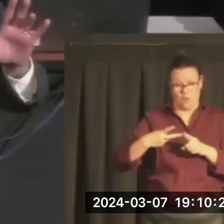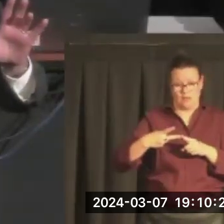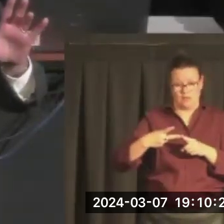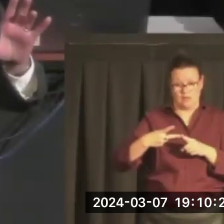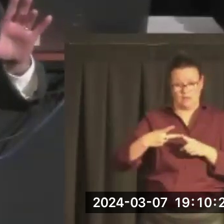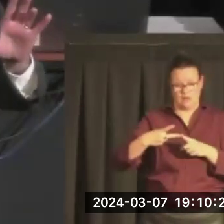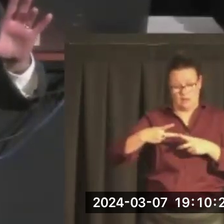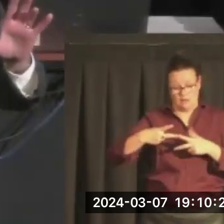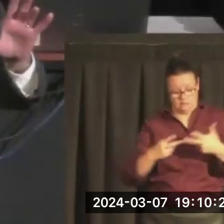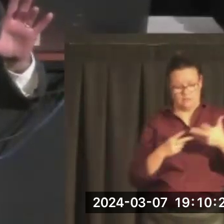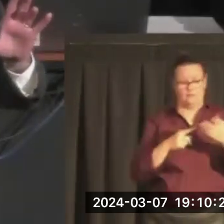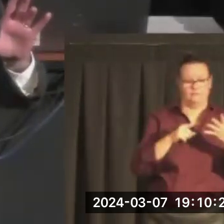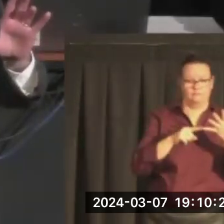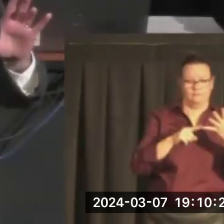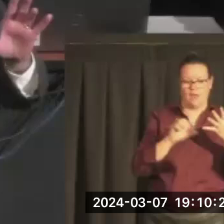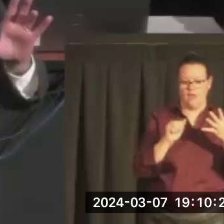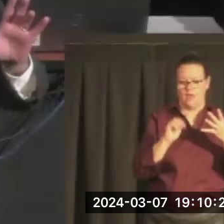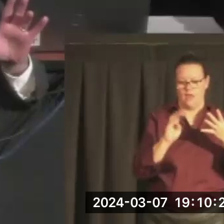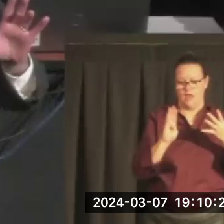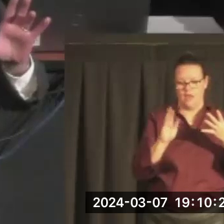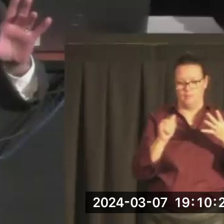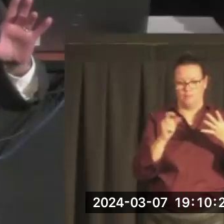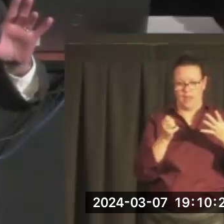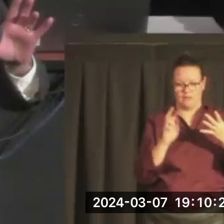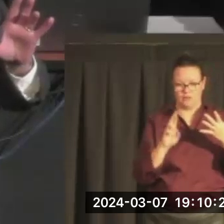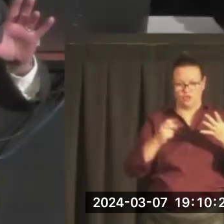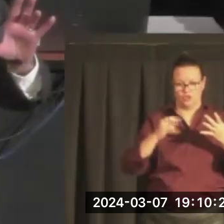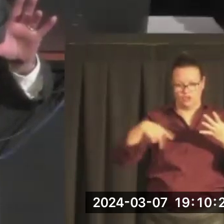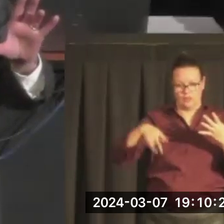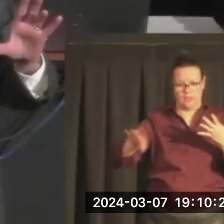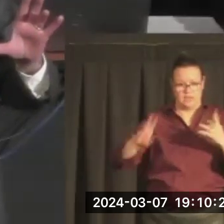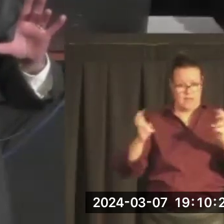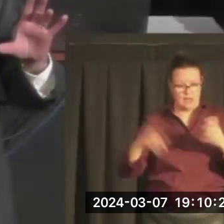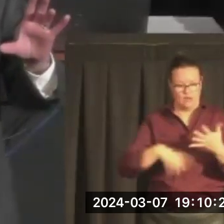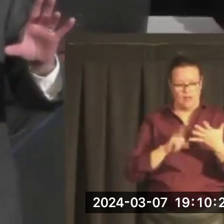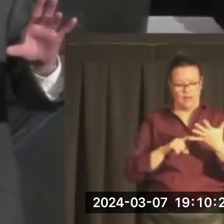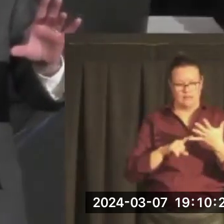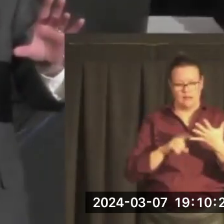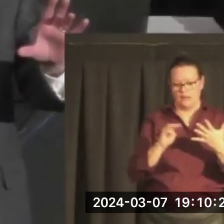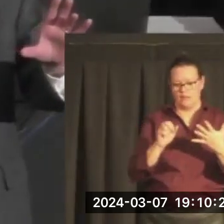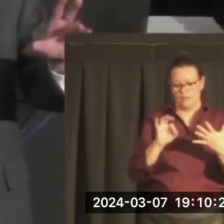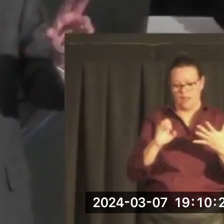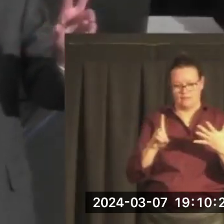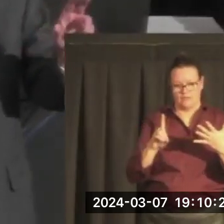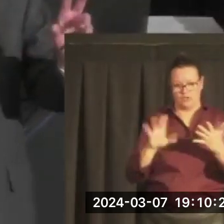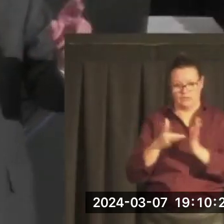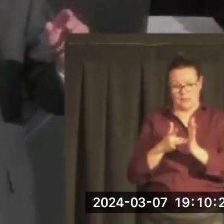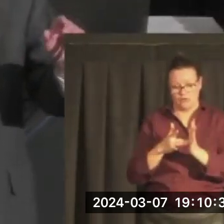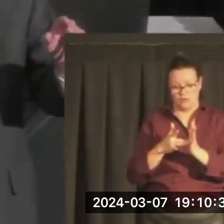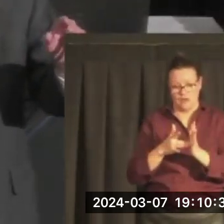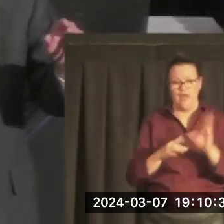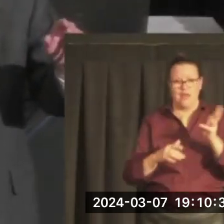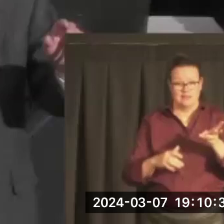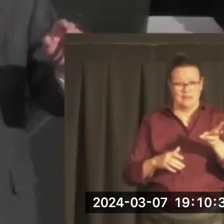the ambassadorship, transition into the Mansfield Center, and finally I'll say something about his, quote, retirement.